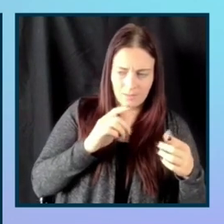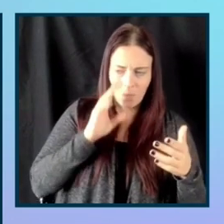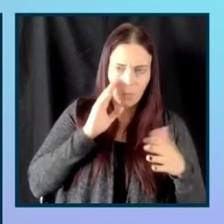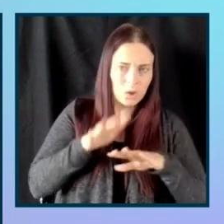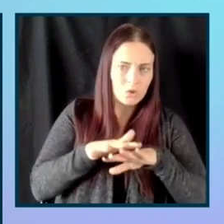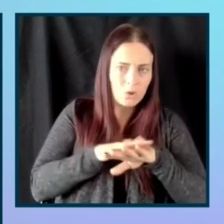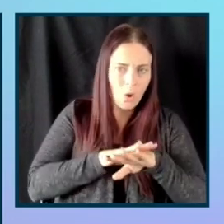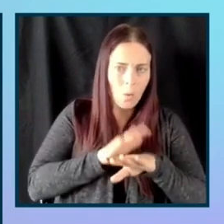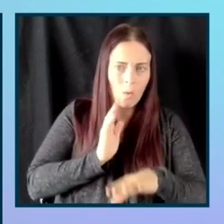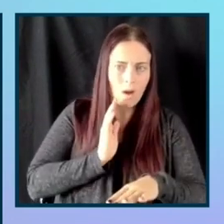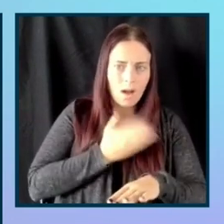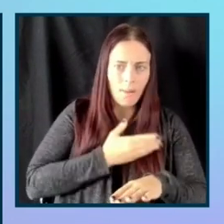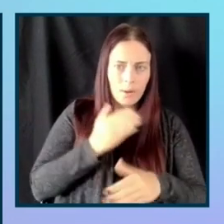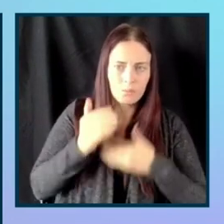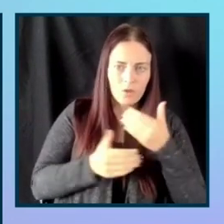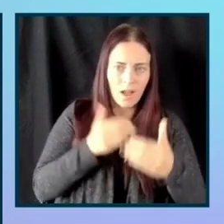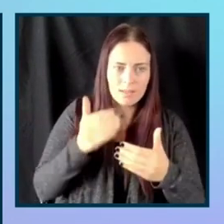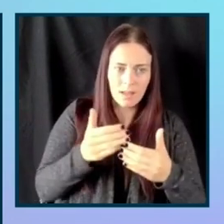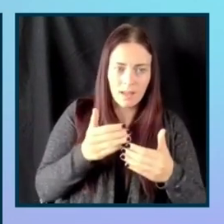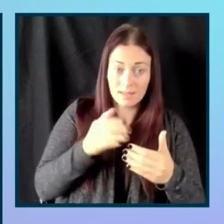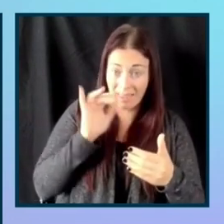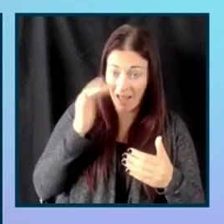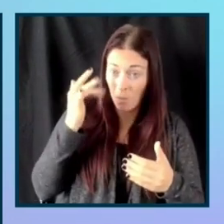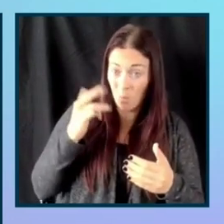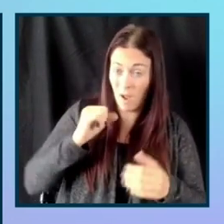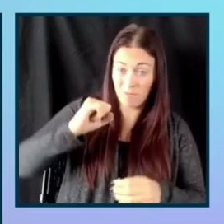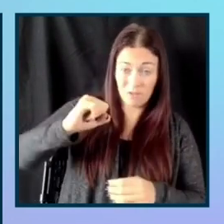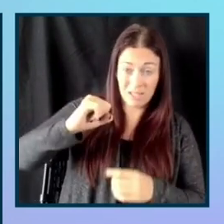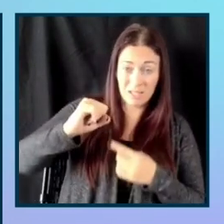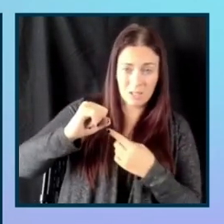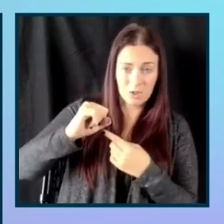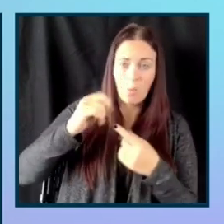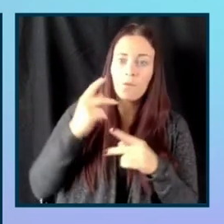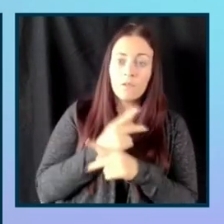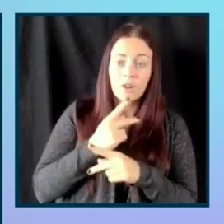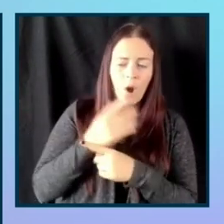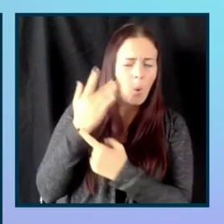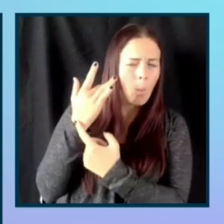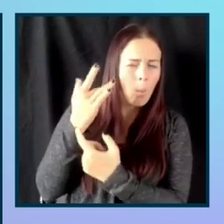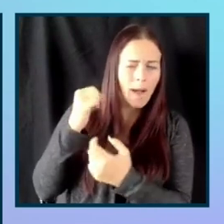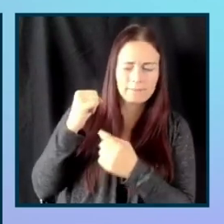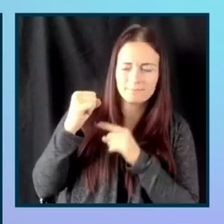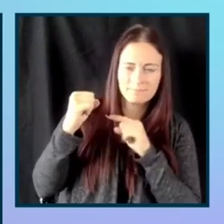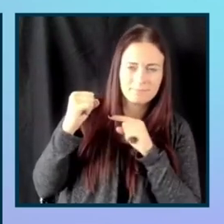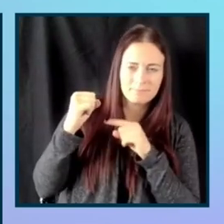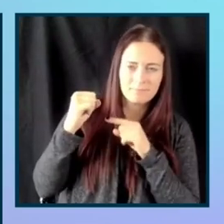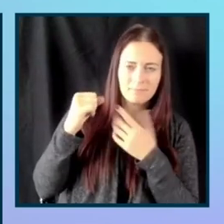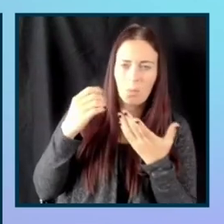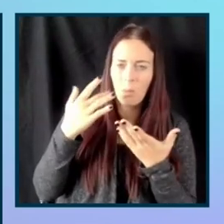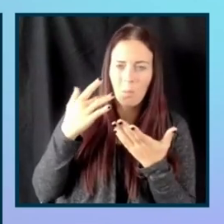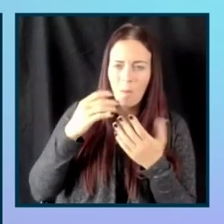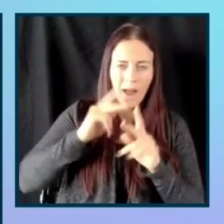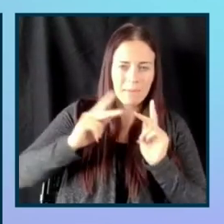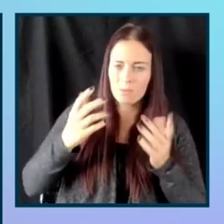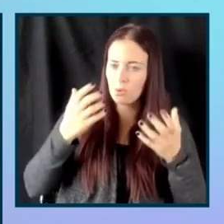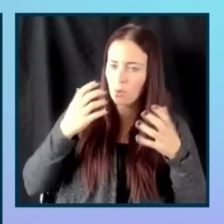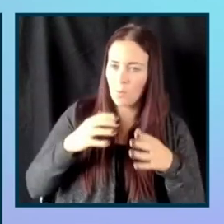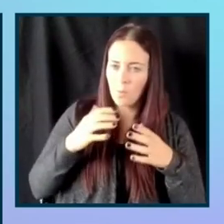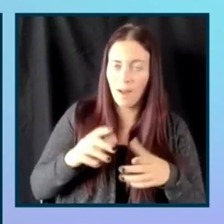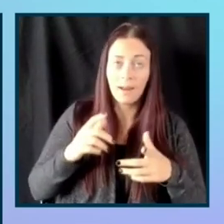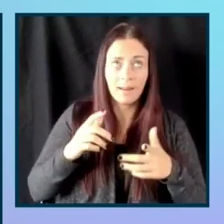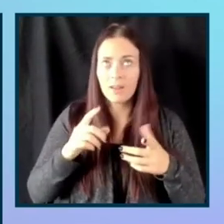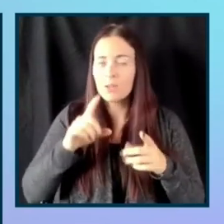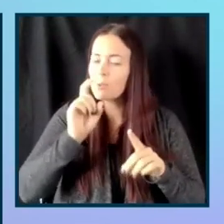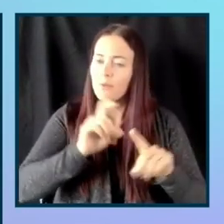So figure out what is it first and then, um, experiment. Life is just such a big experiment anyway. Like if you try